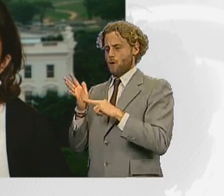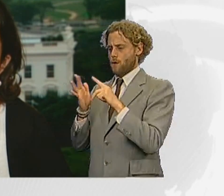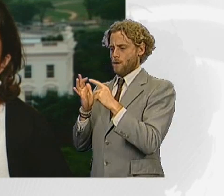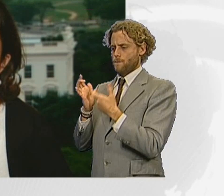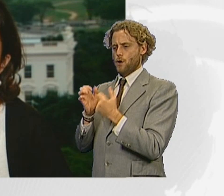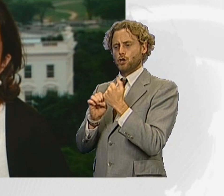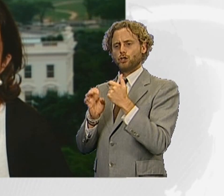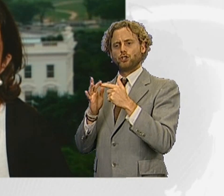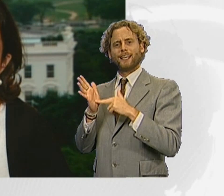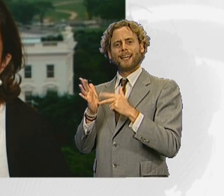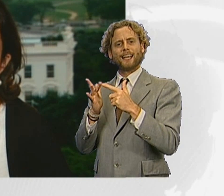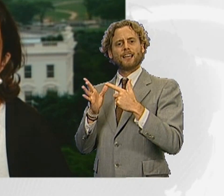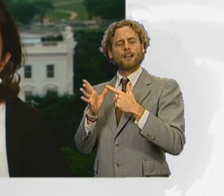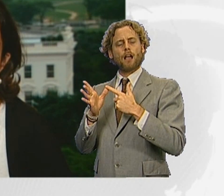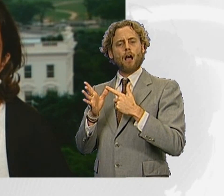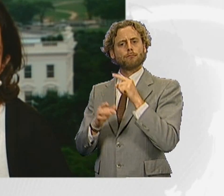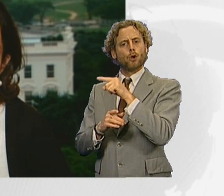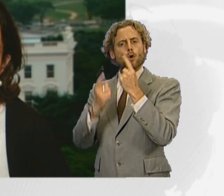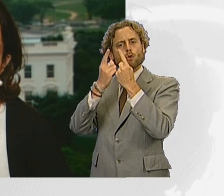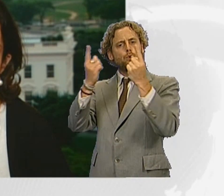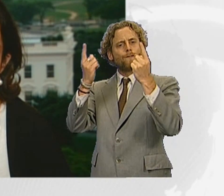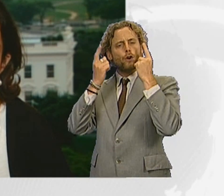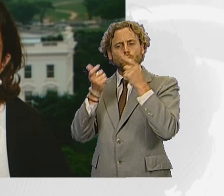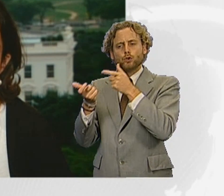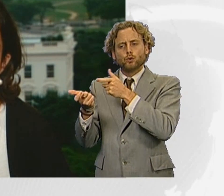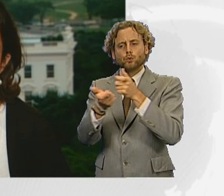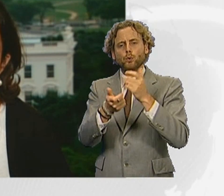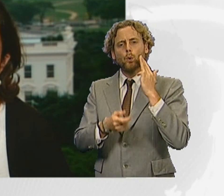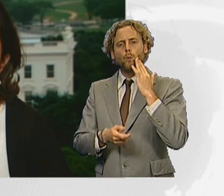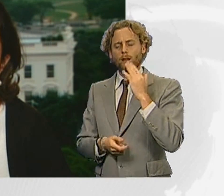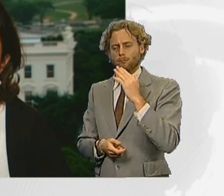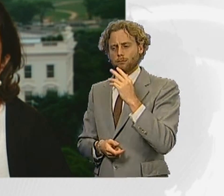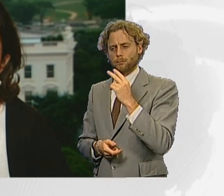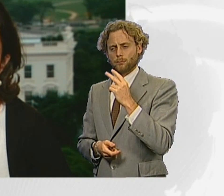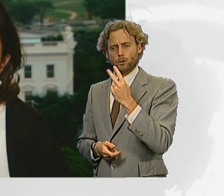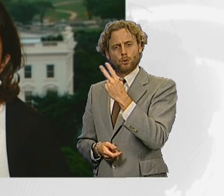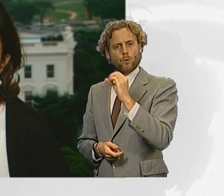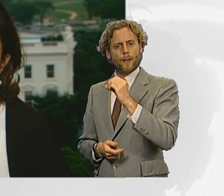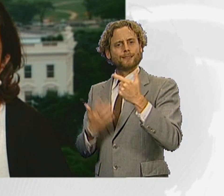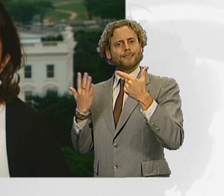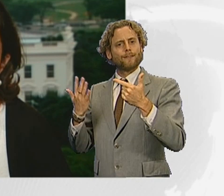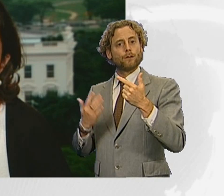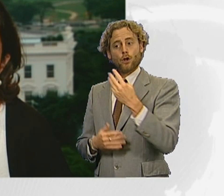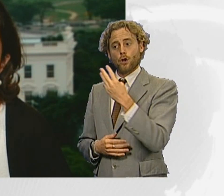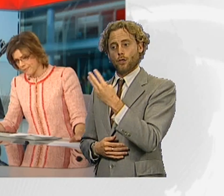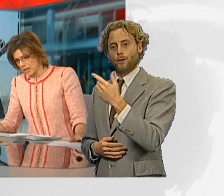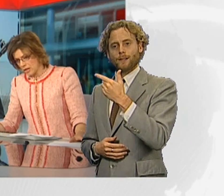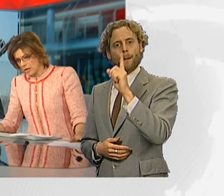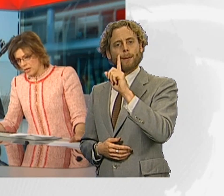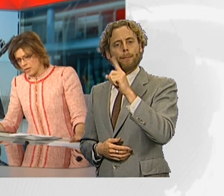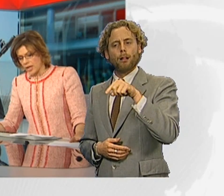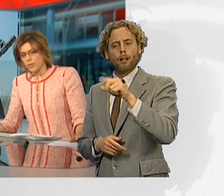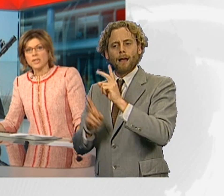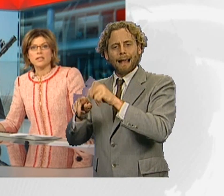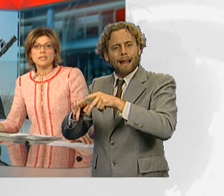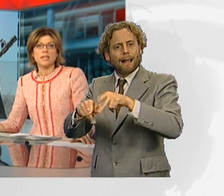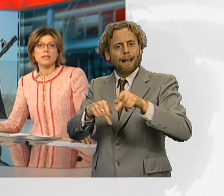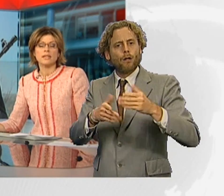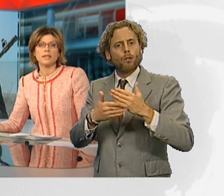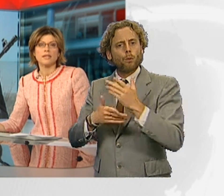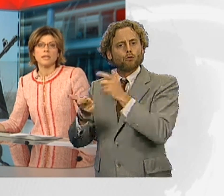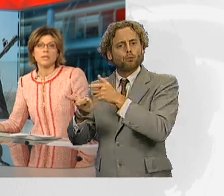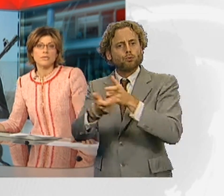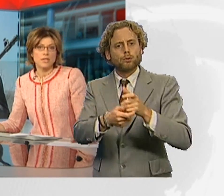shooting on the university campus in 2007 when 32 people were killed. Okay, Kim, thank you. Okay, well, in